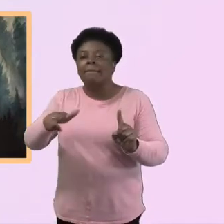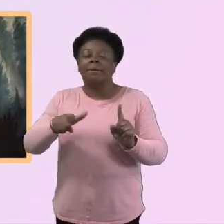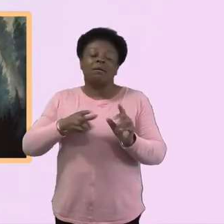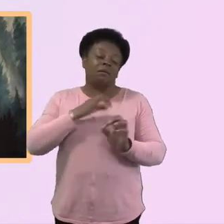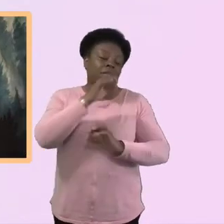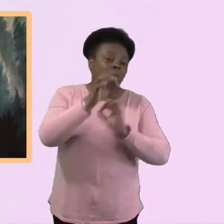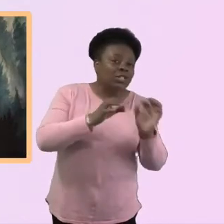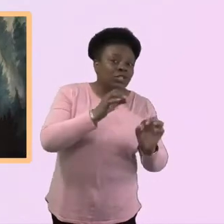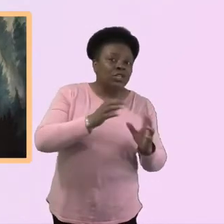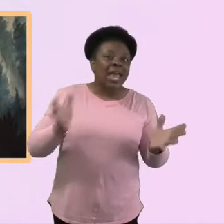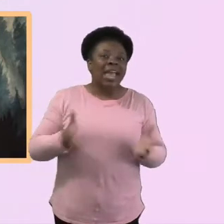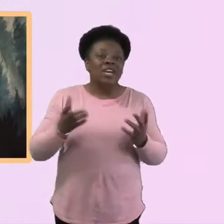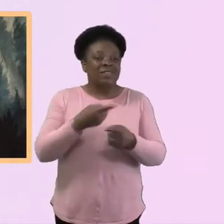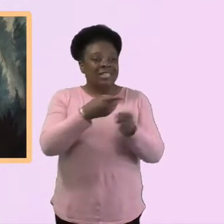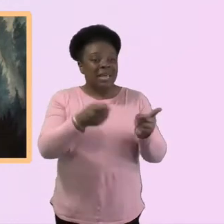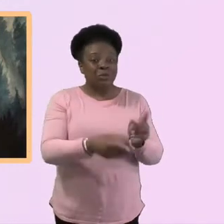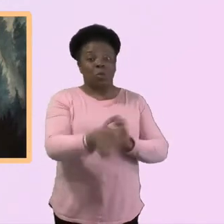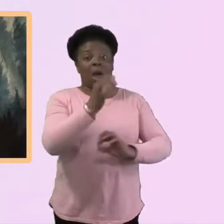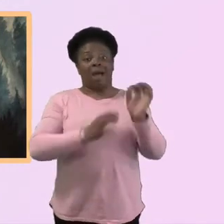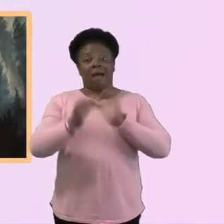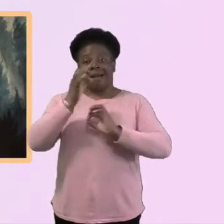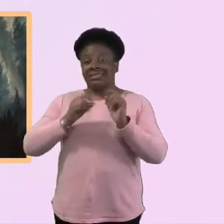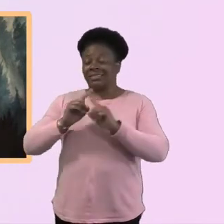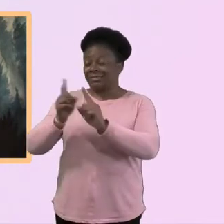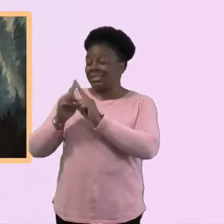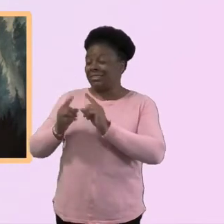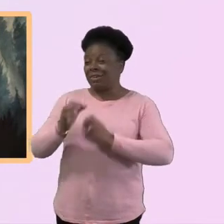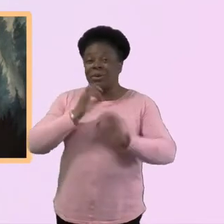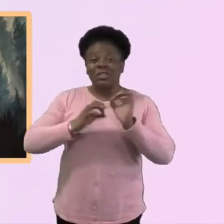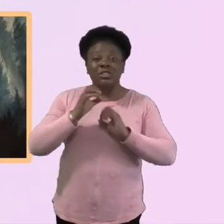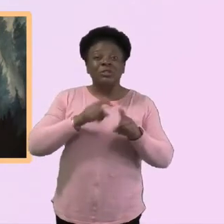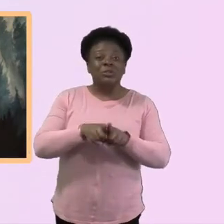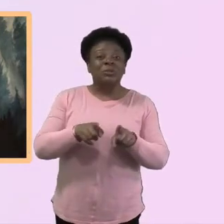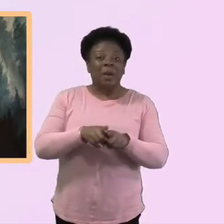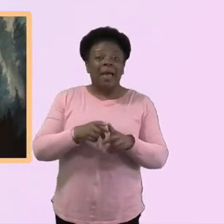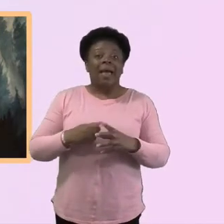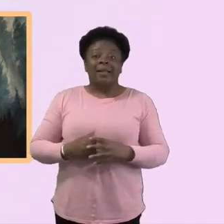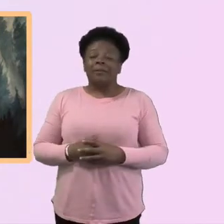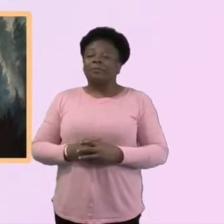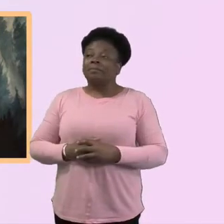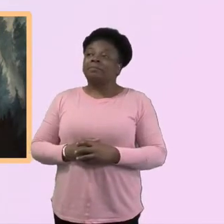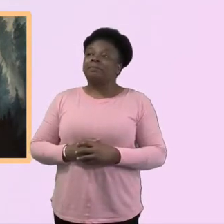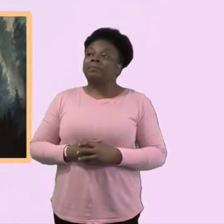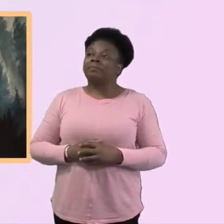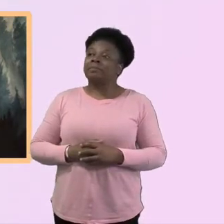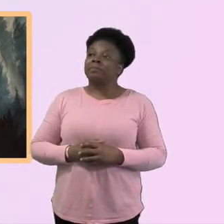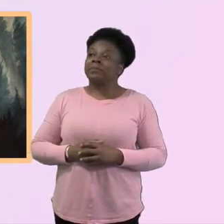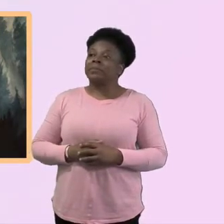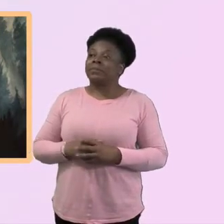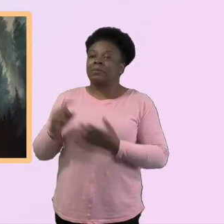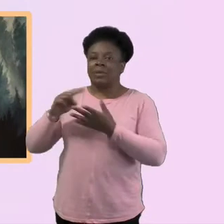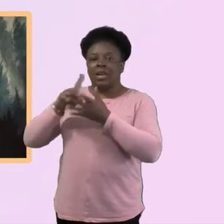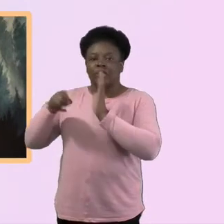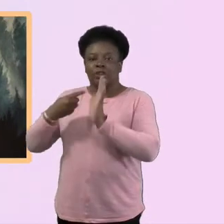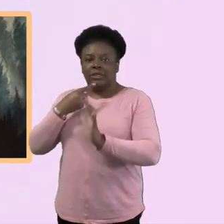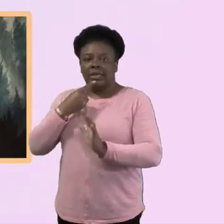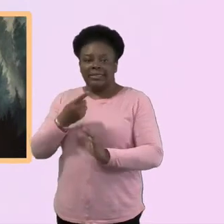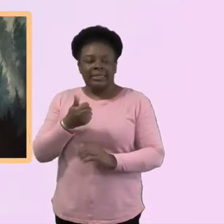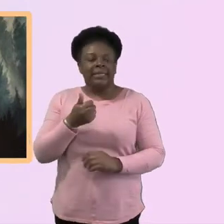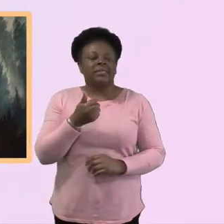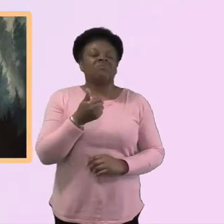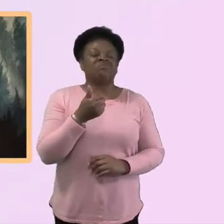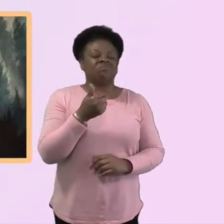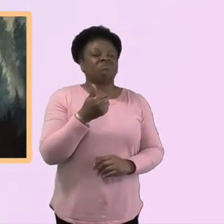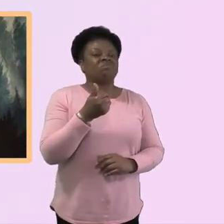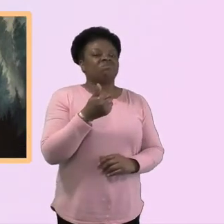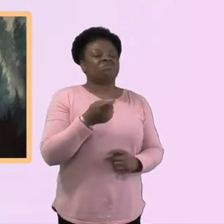as well. Um, yeah. Go for I feel, um, actually lockdown has made, uh, lots